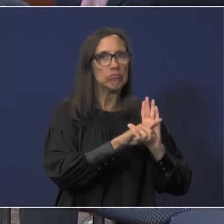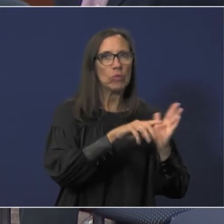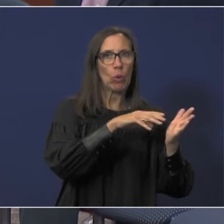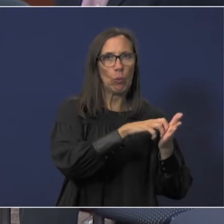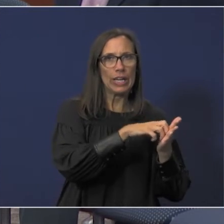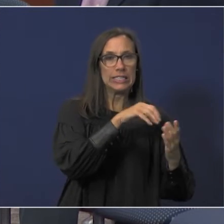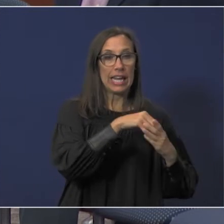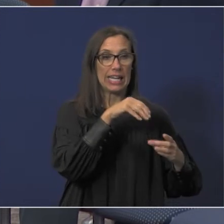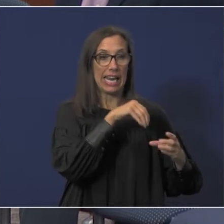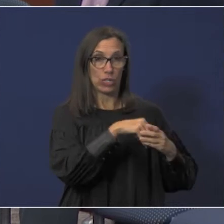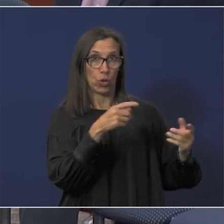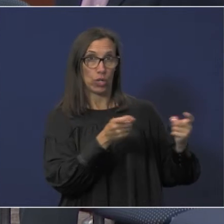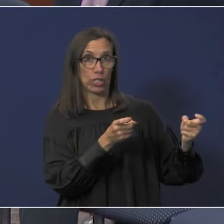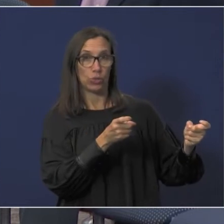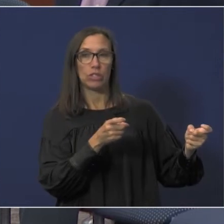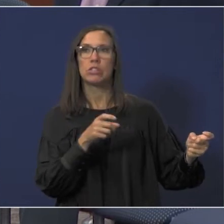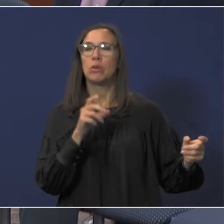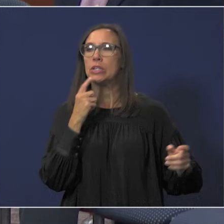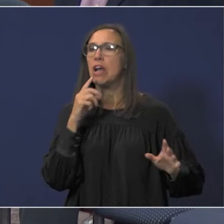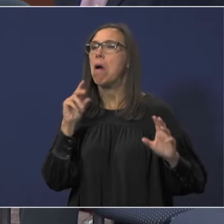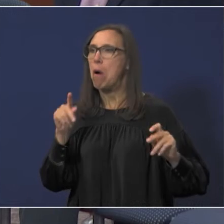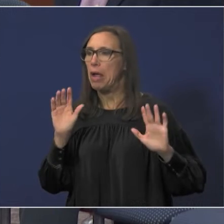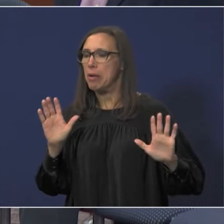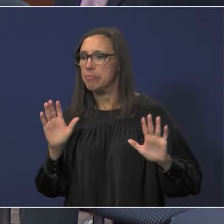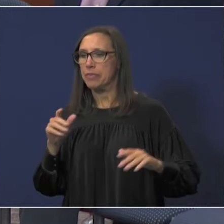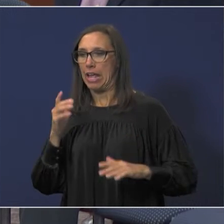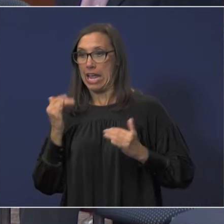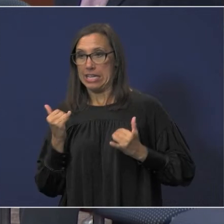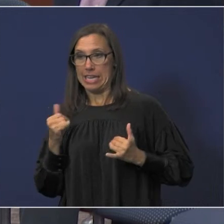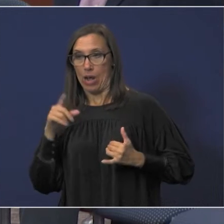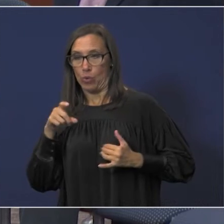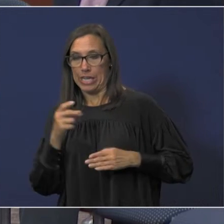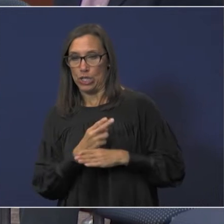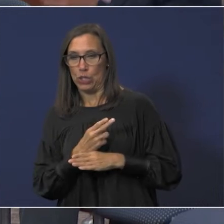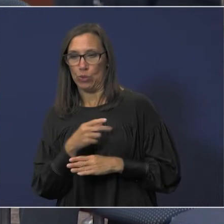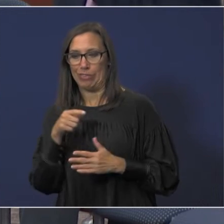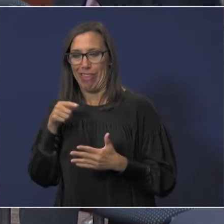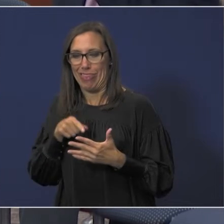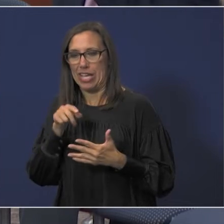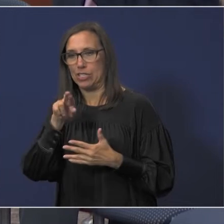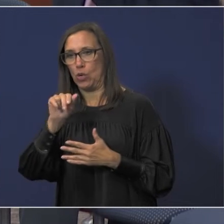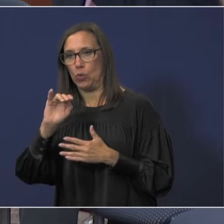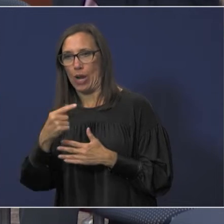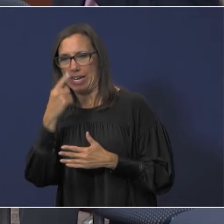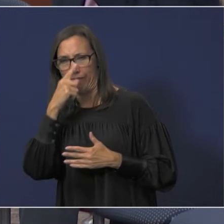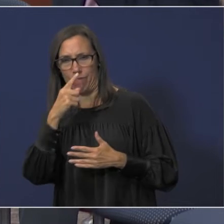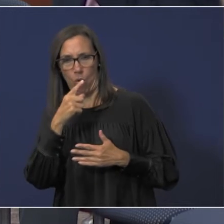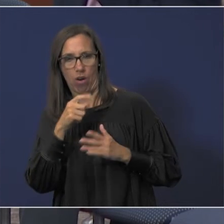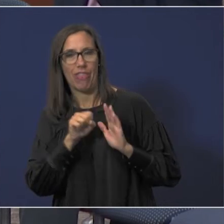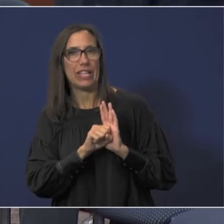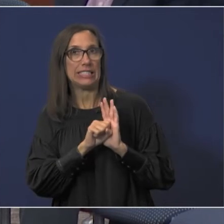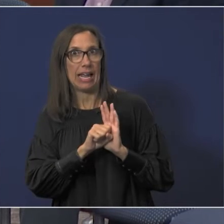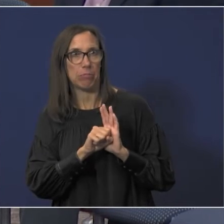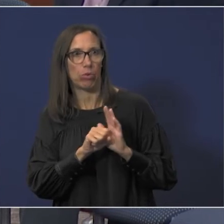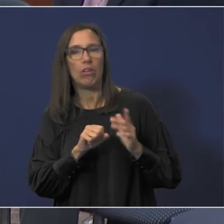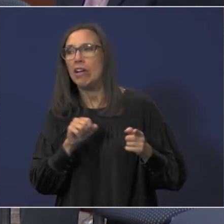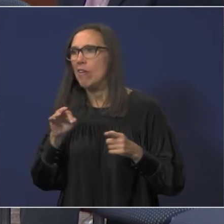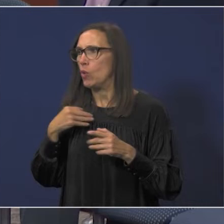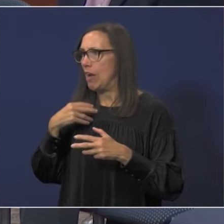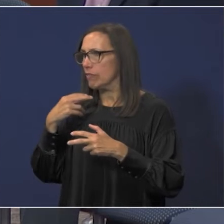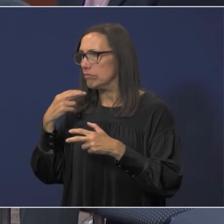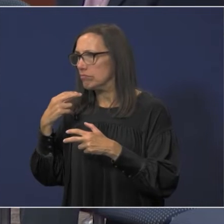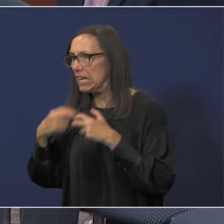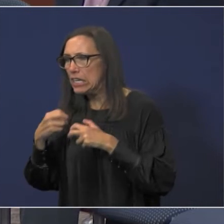controls that helps us go okay well you know we have to use this rating for sampling whereas if we had some issues or